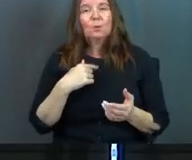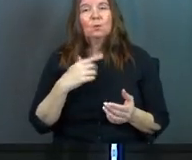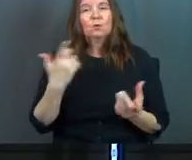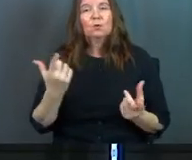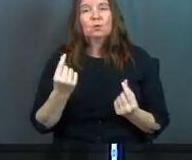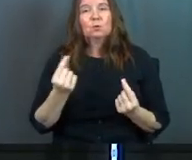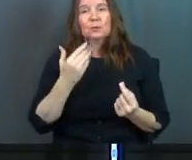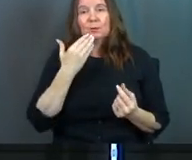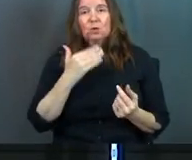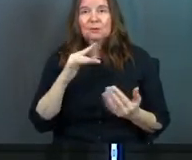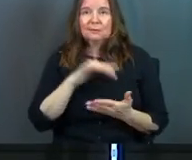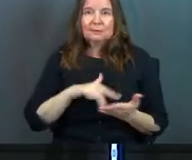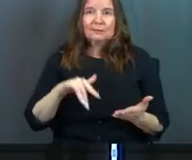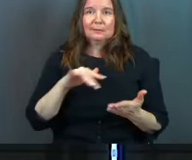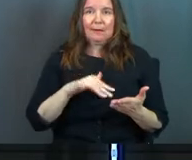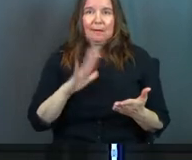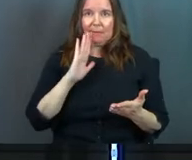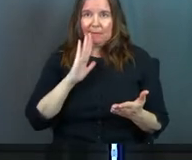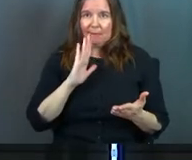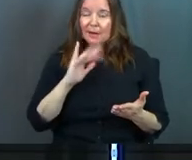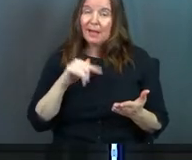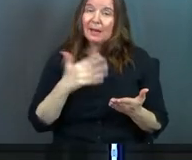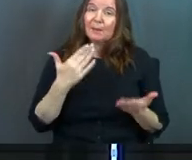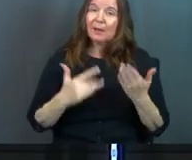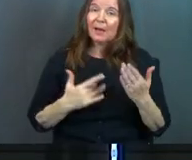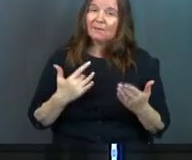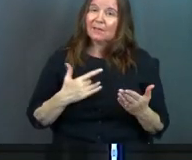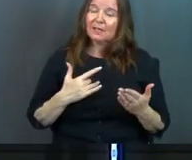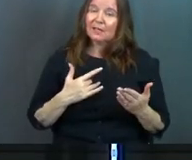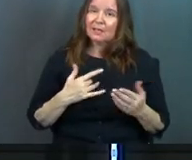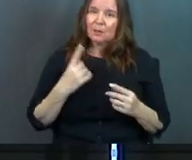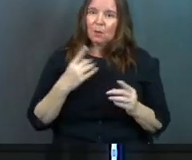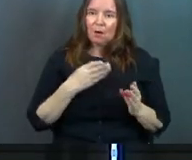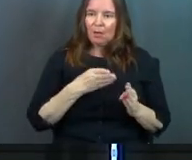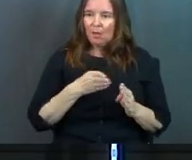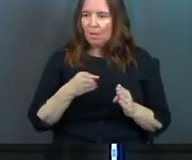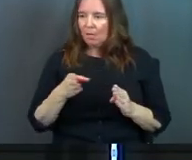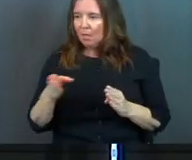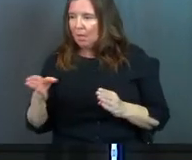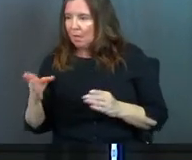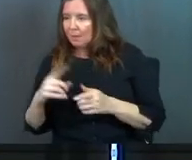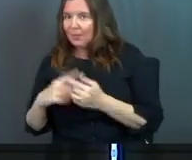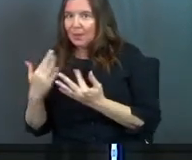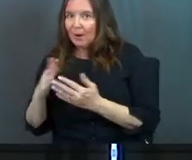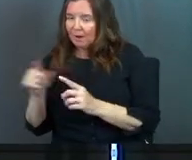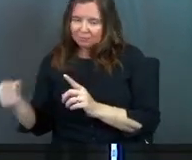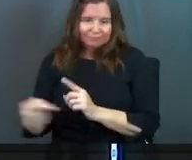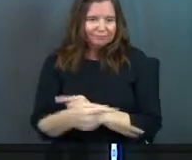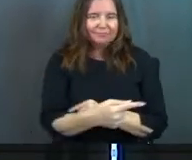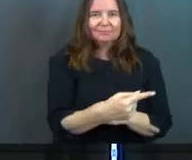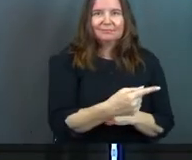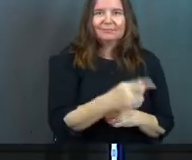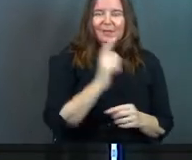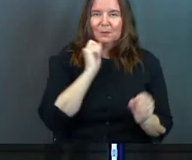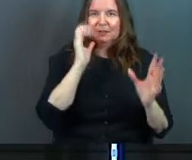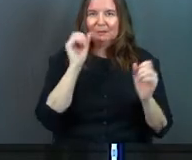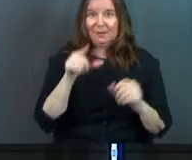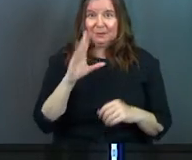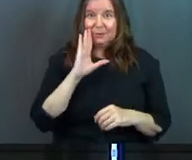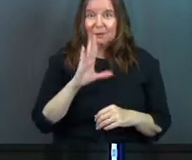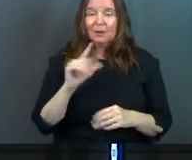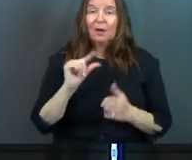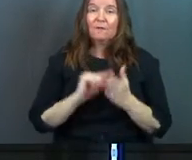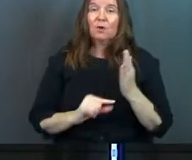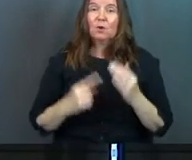to, we're going to do some good Bible study here. And it might feel like it's going one direction at first, but just wait for it. Cause it's going to surprise you.